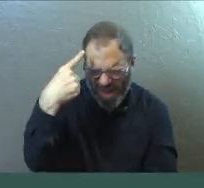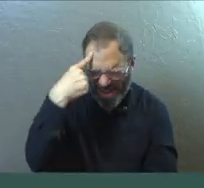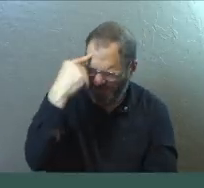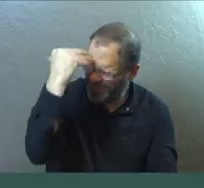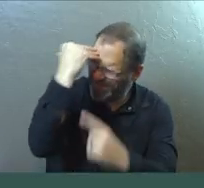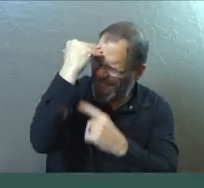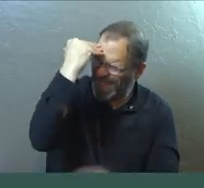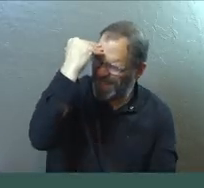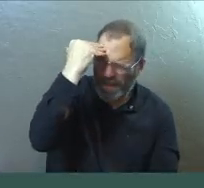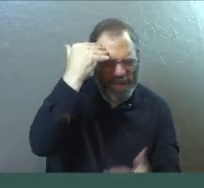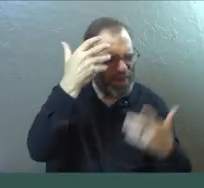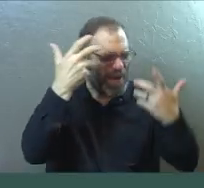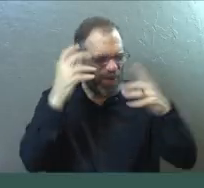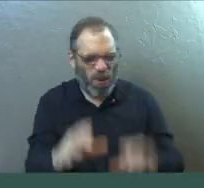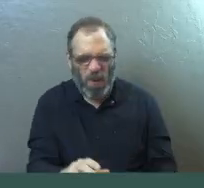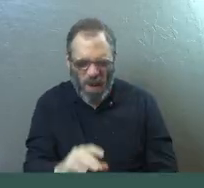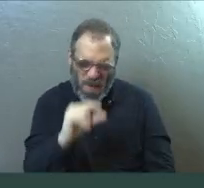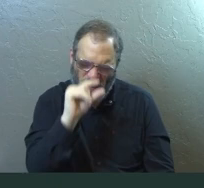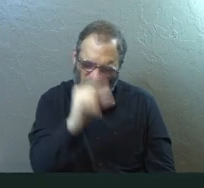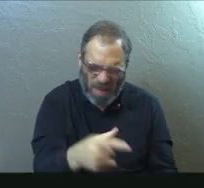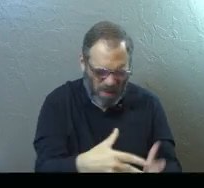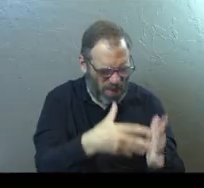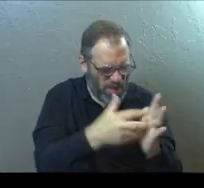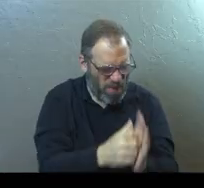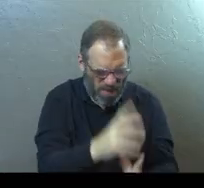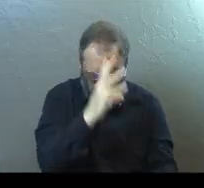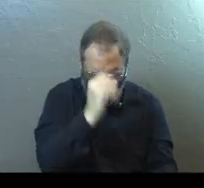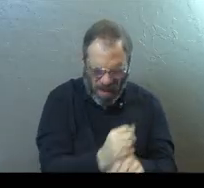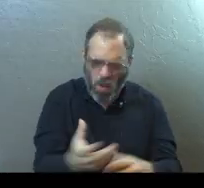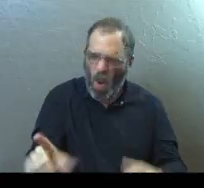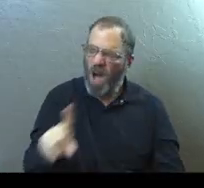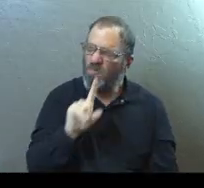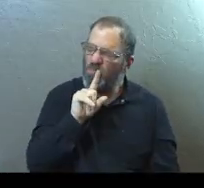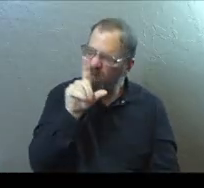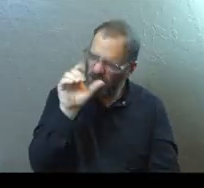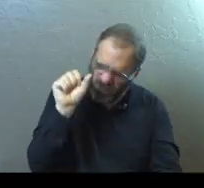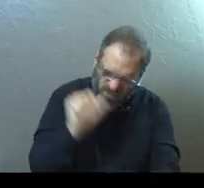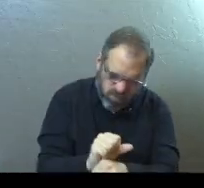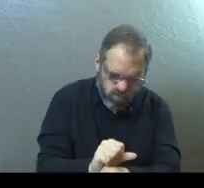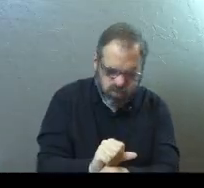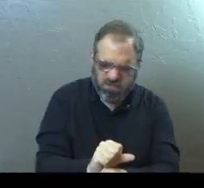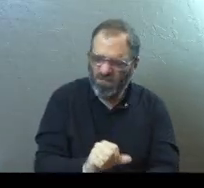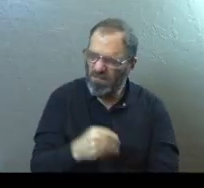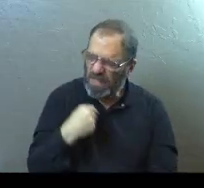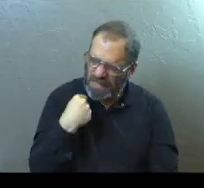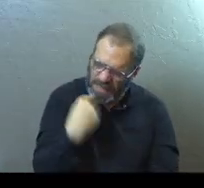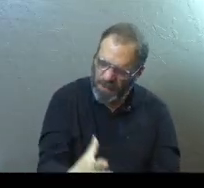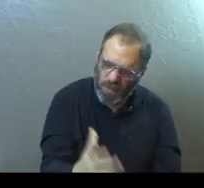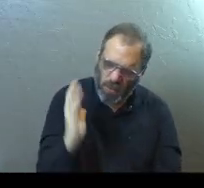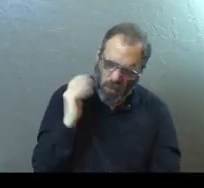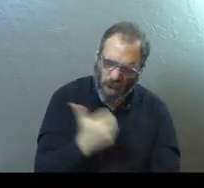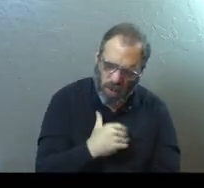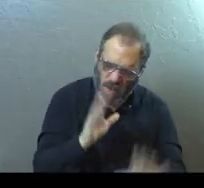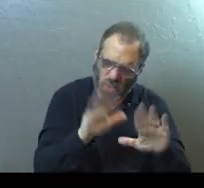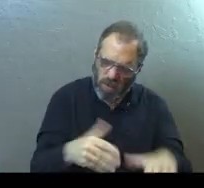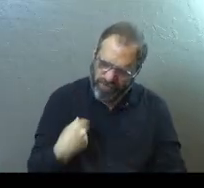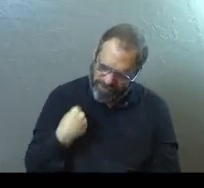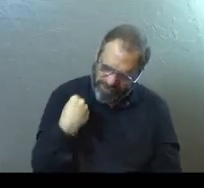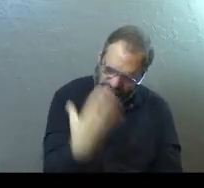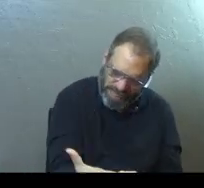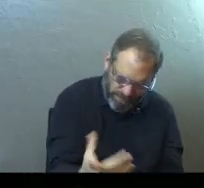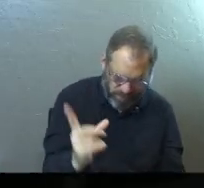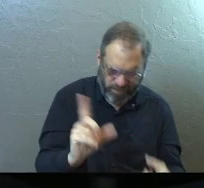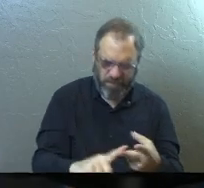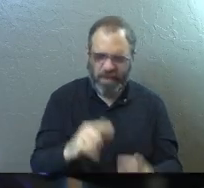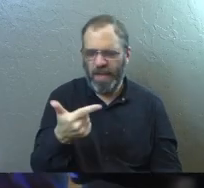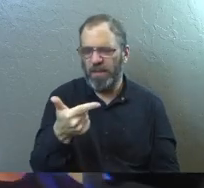We don't want little and brittle anymore. We want the real thing, and we want to give the real thing to our kids and